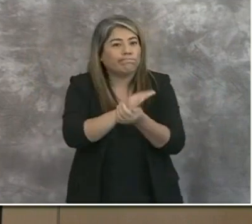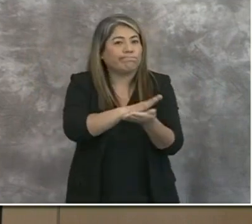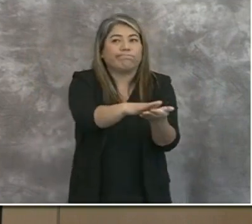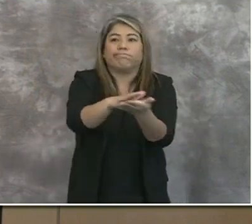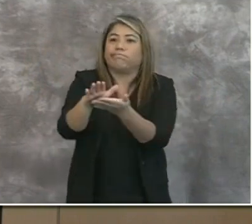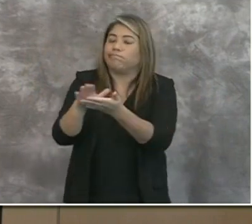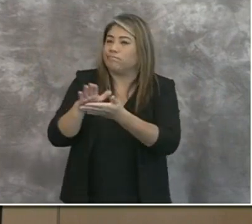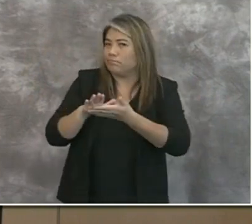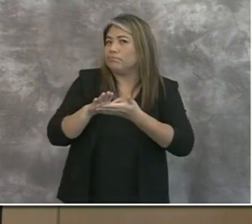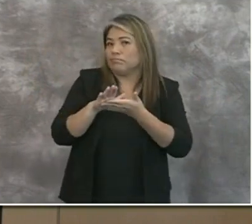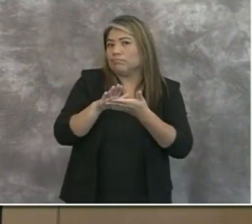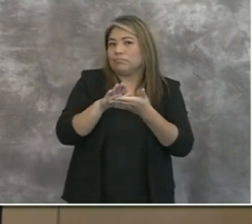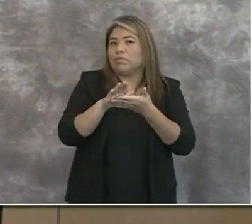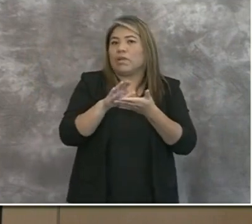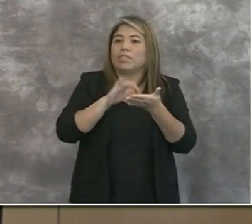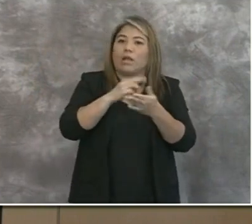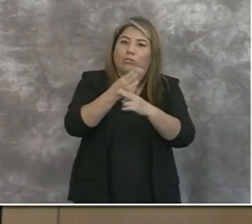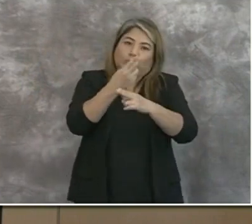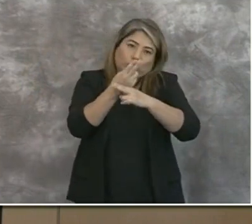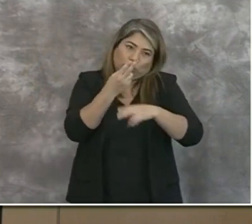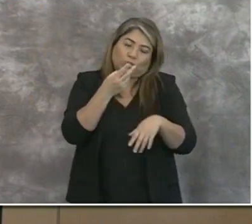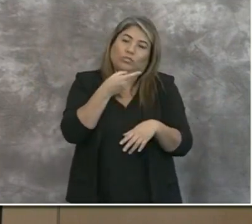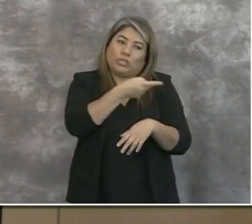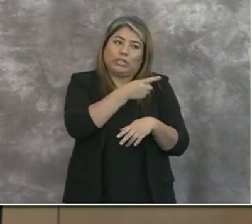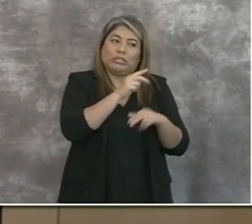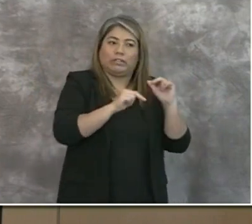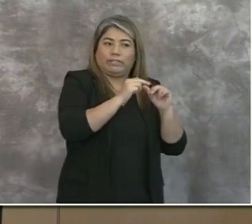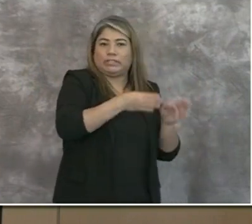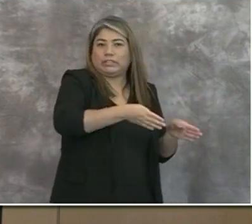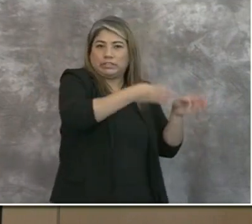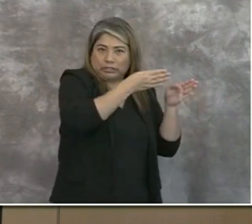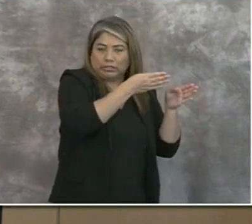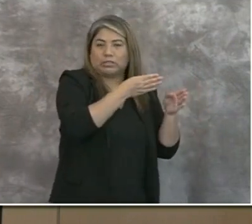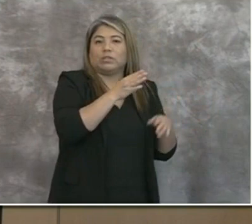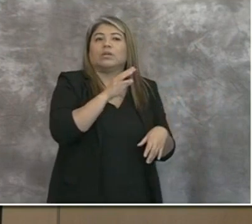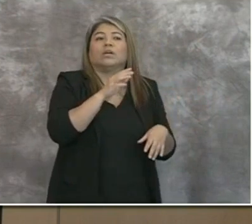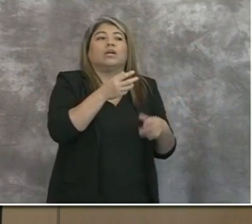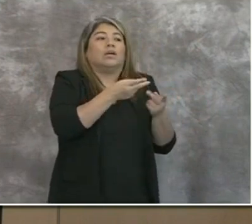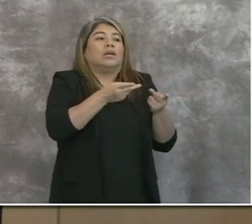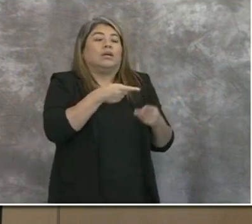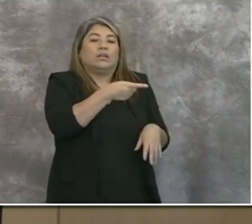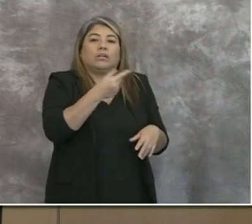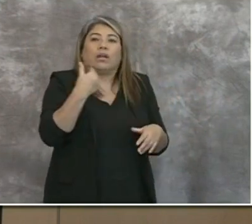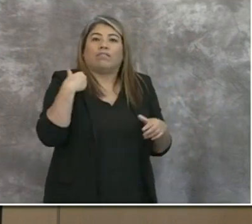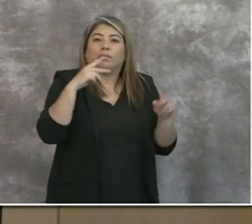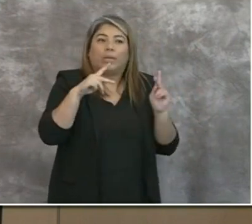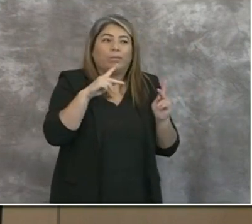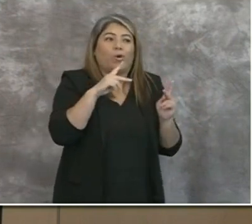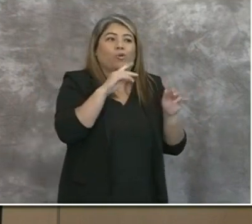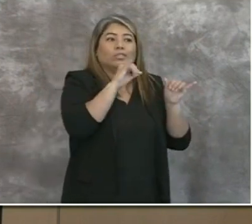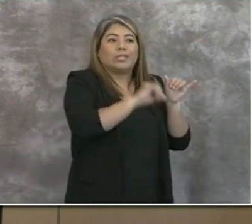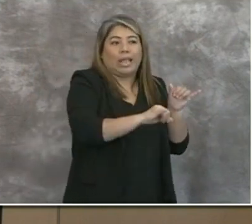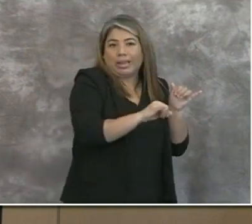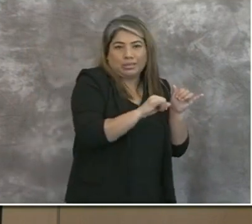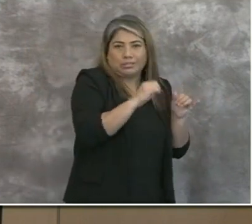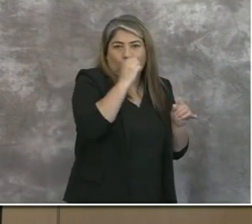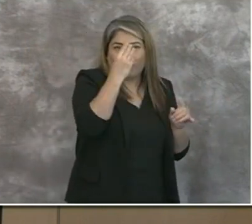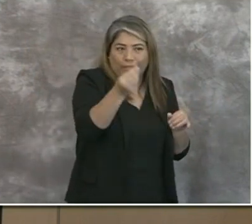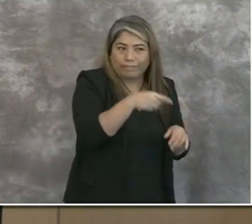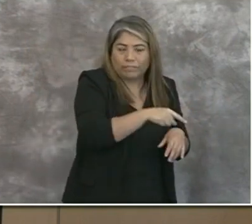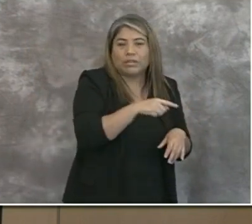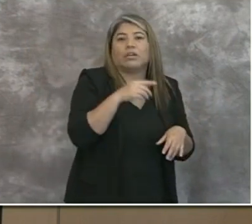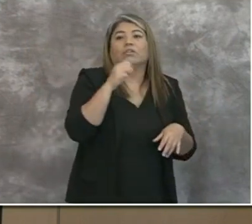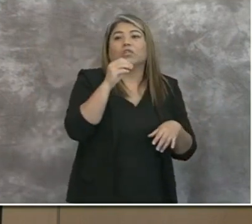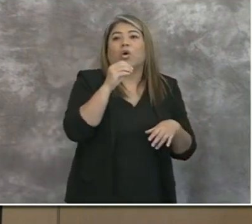is implemented in facilities where you have people staying so that there is not